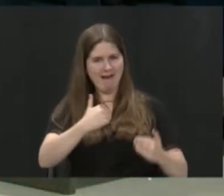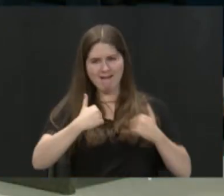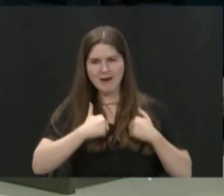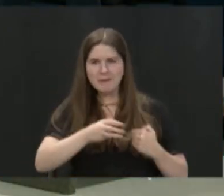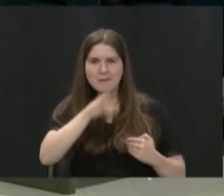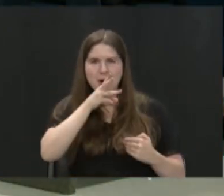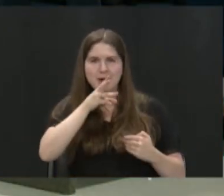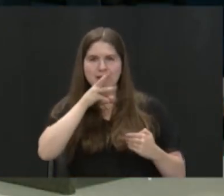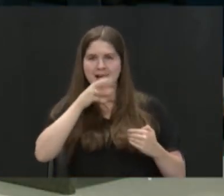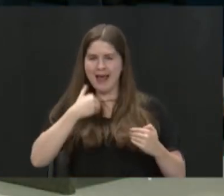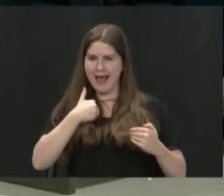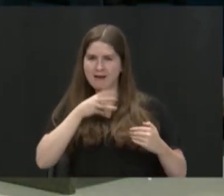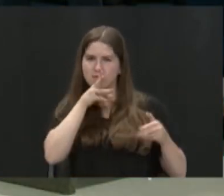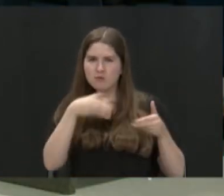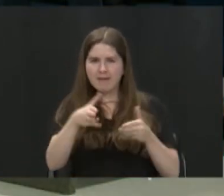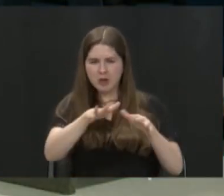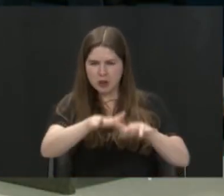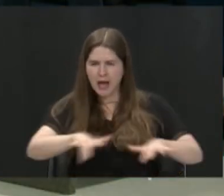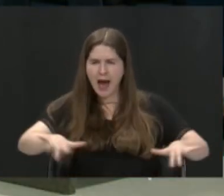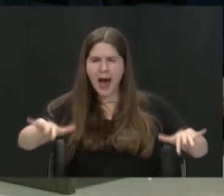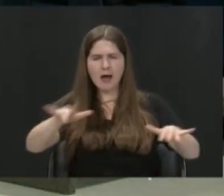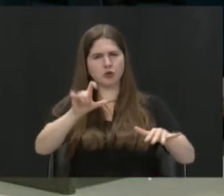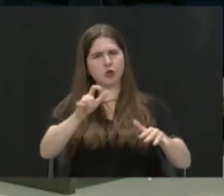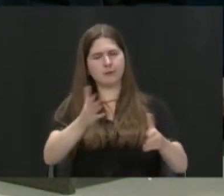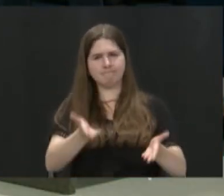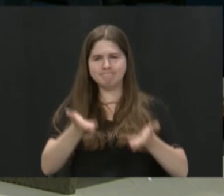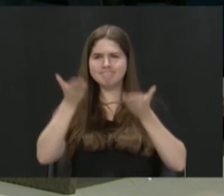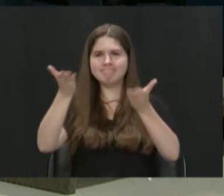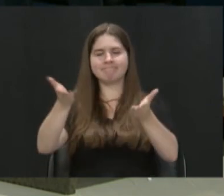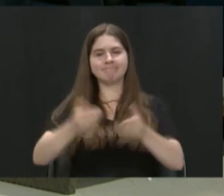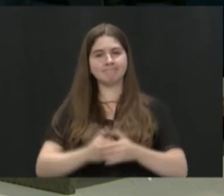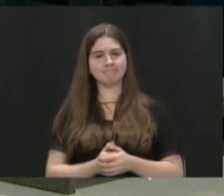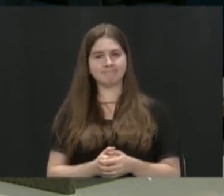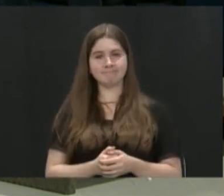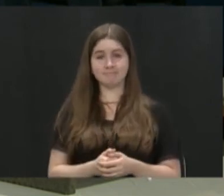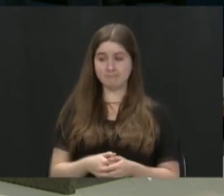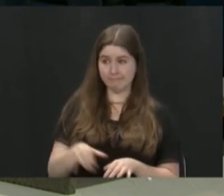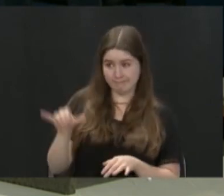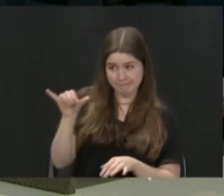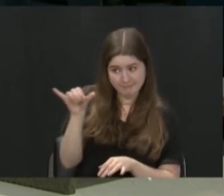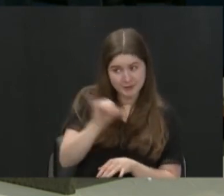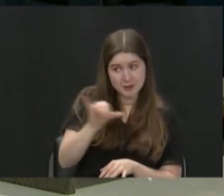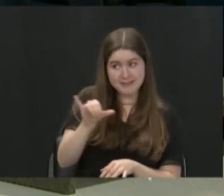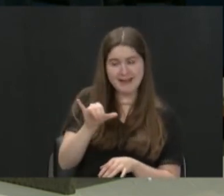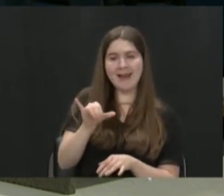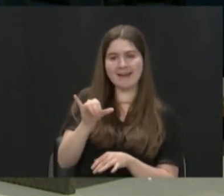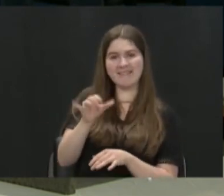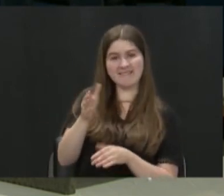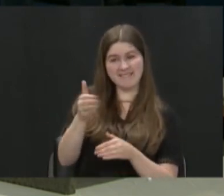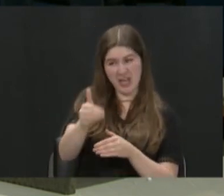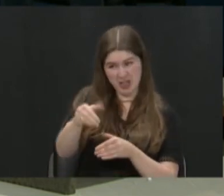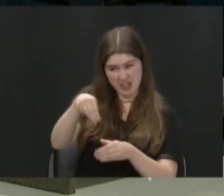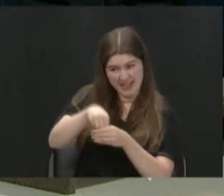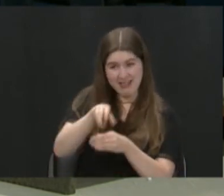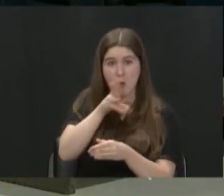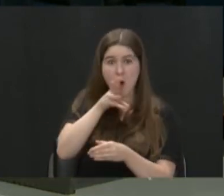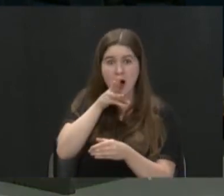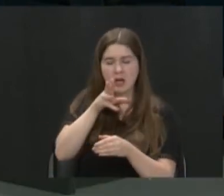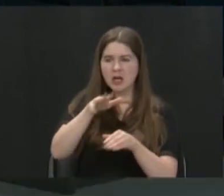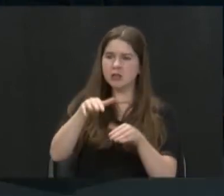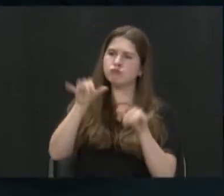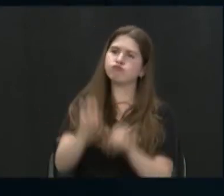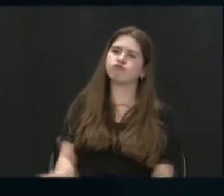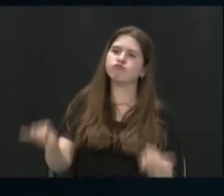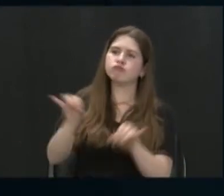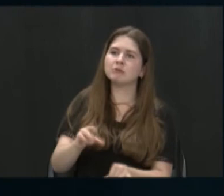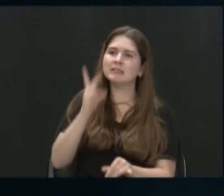it's something to really promote. But just like the fish in the water, it's around us so much I think we forget about it. Yes. Just